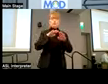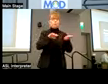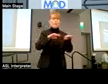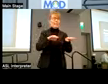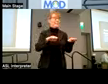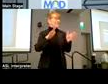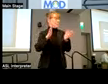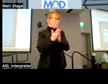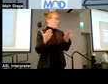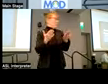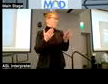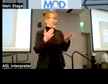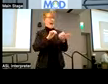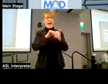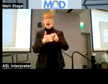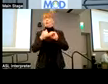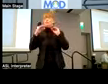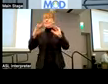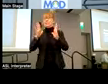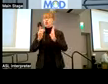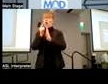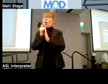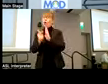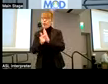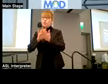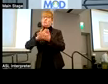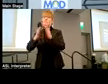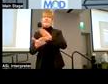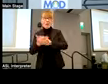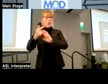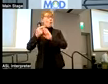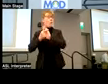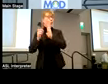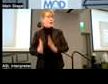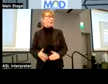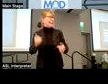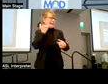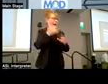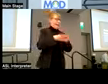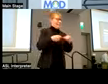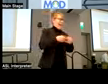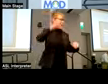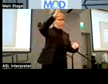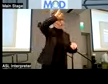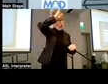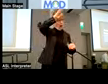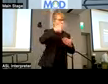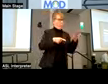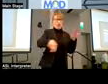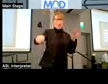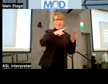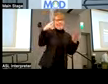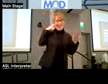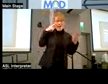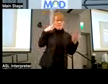to be lawyers. And I'm like, I need another animal. Because if I say shark, what do you think of, you know, bloody